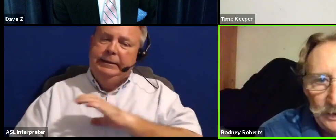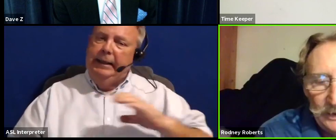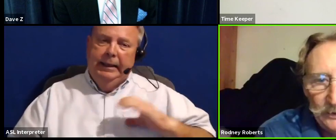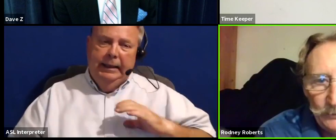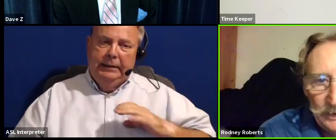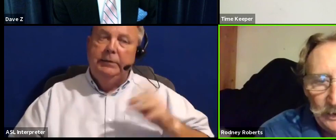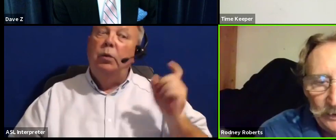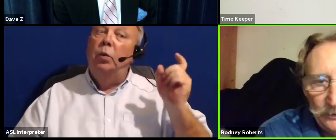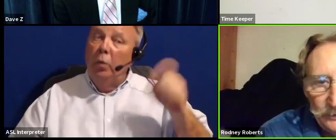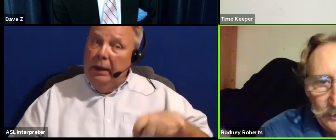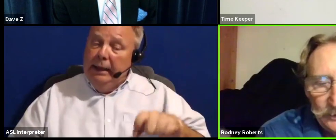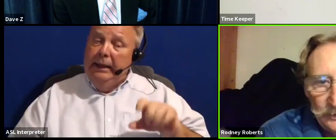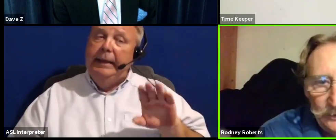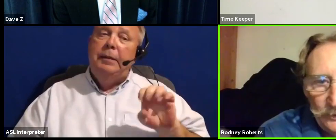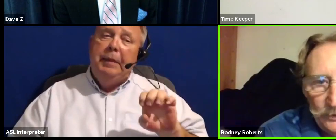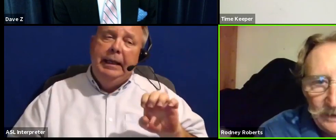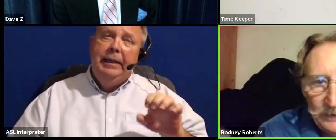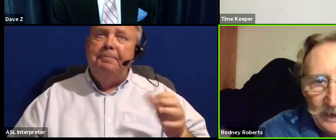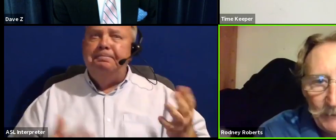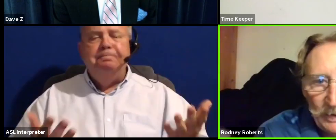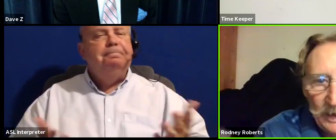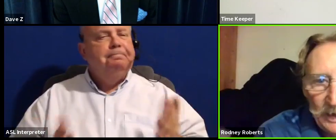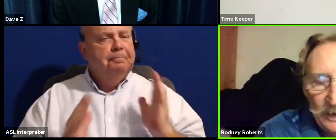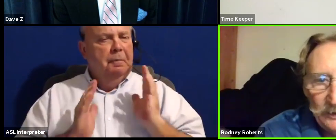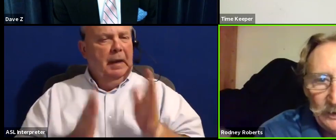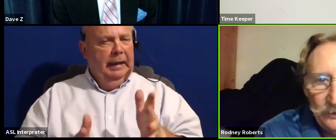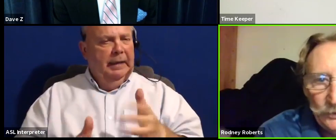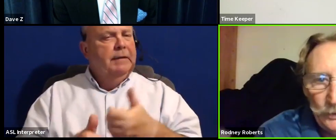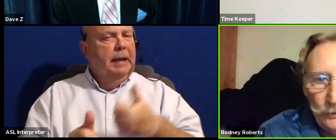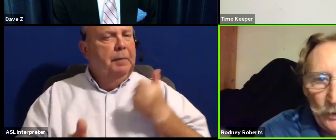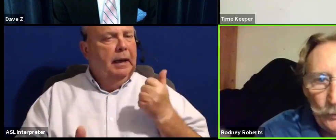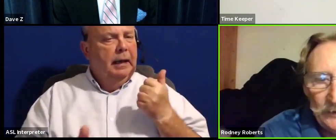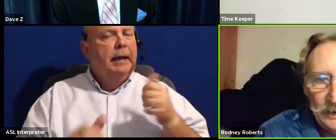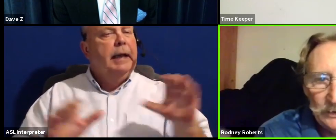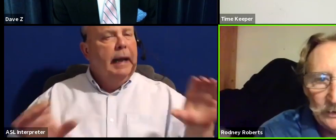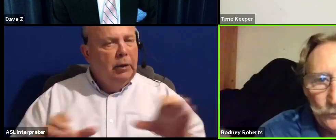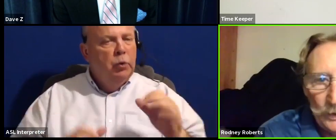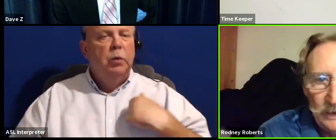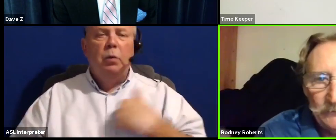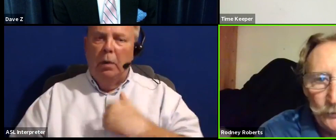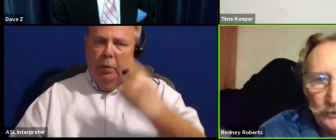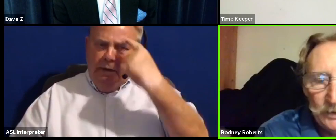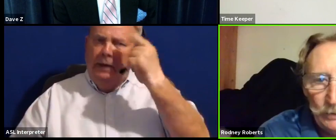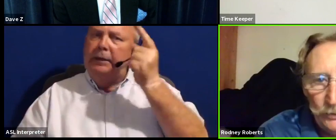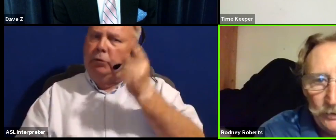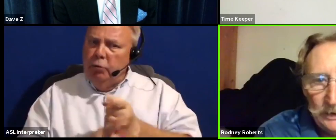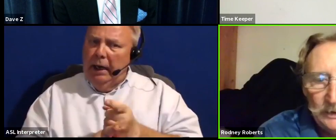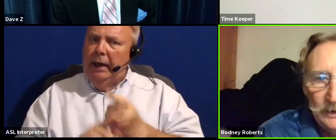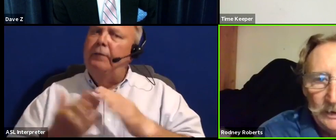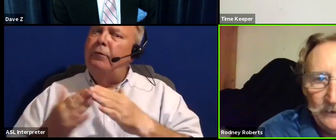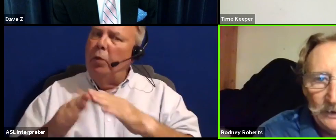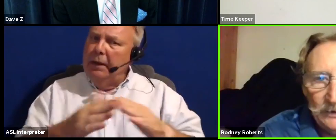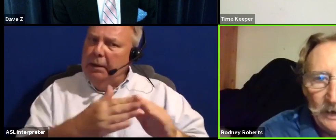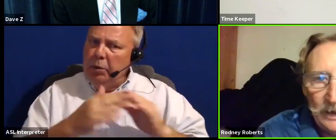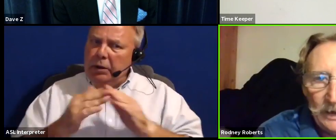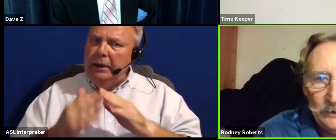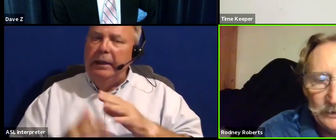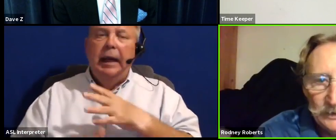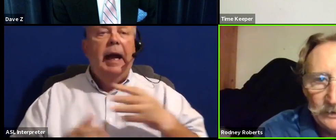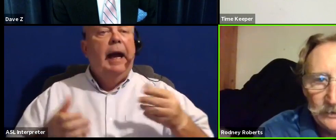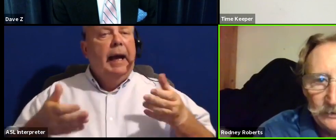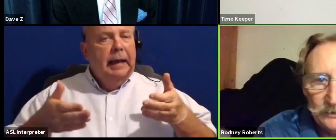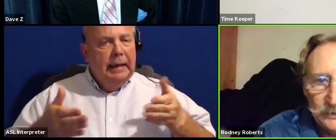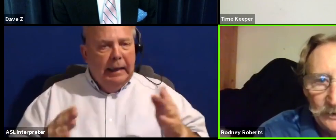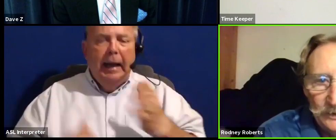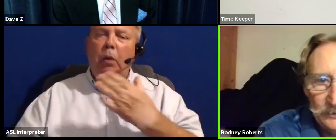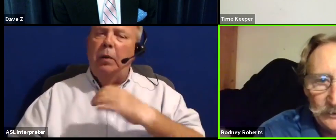We need to be, you know, leaving that behind and doing what we think is right for the community and then allowing the